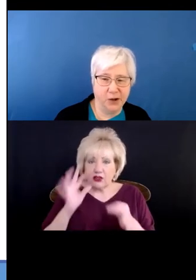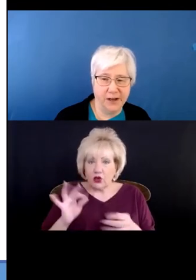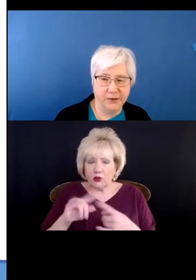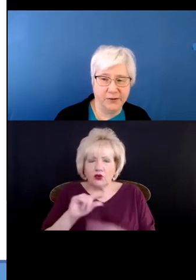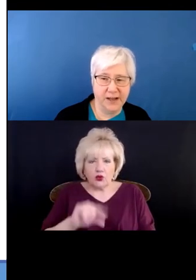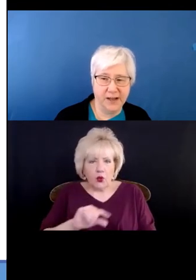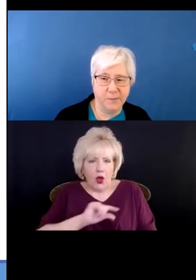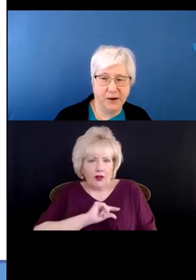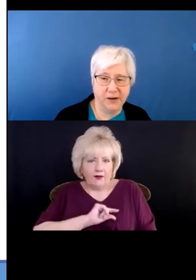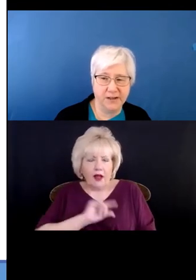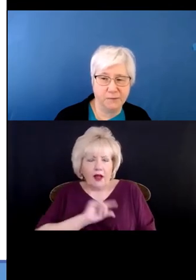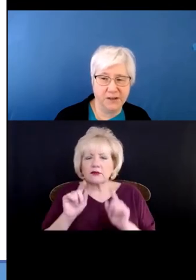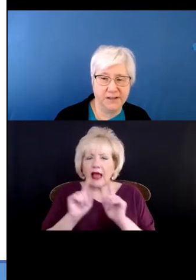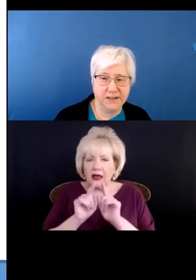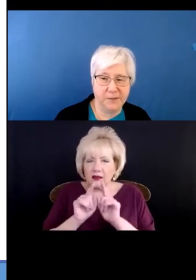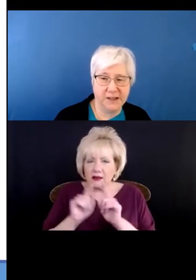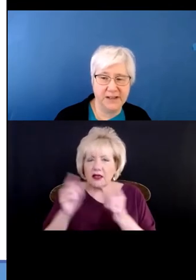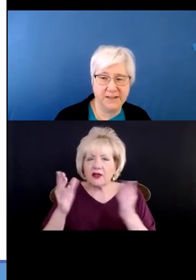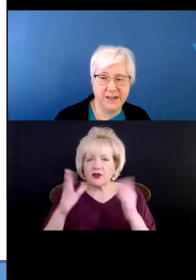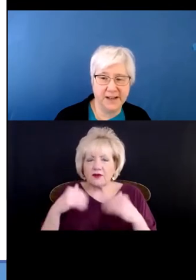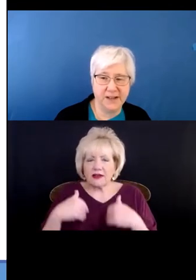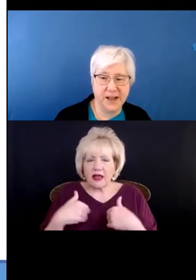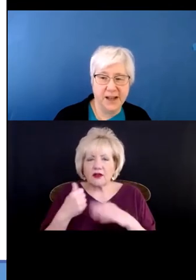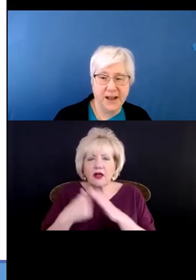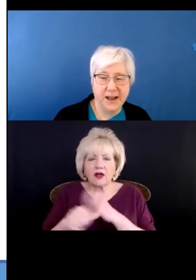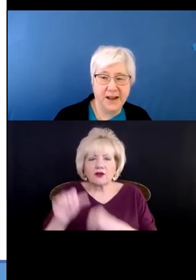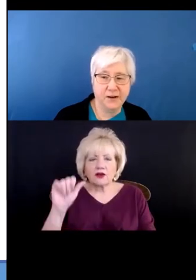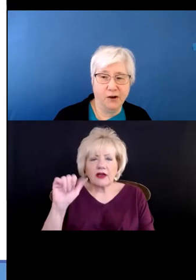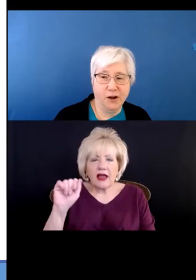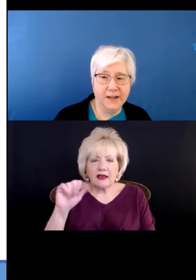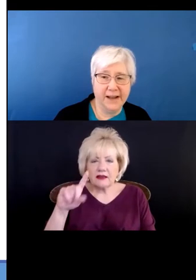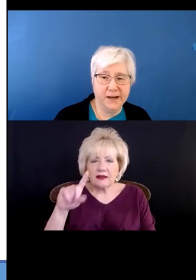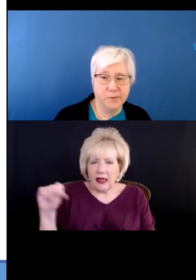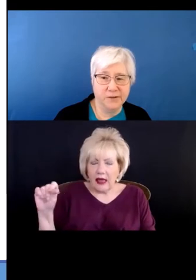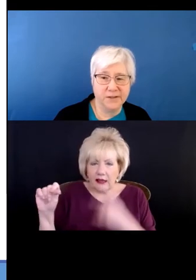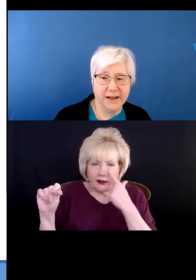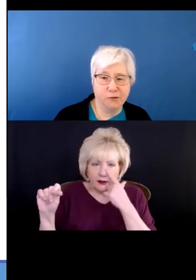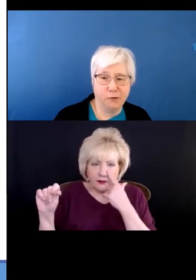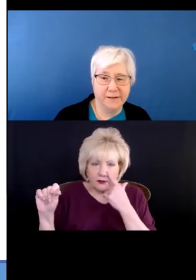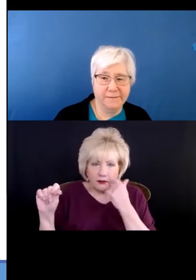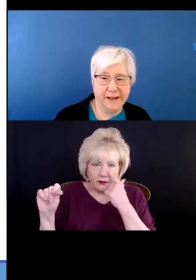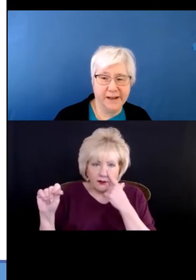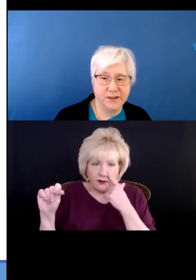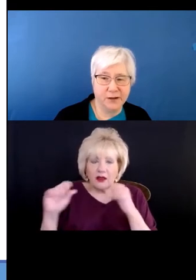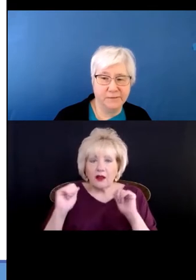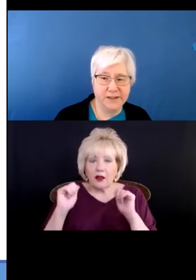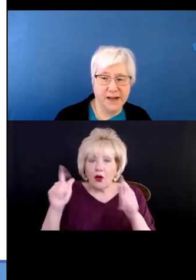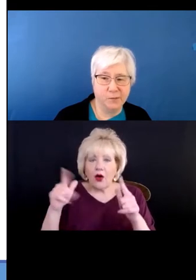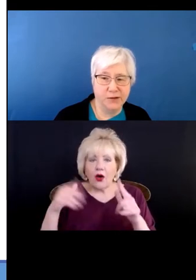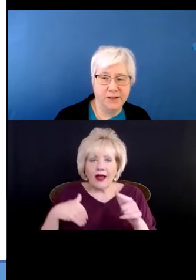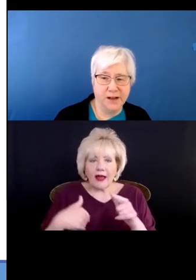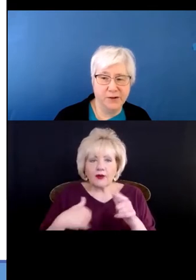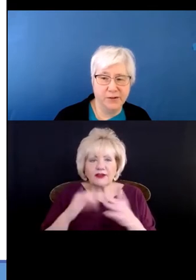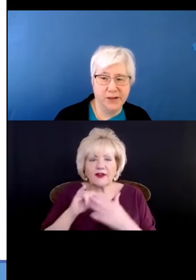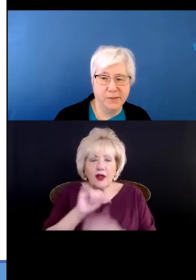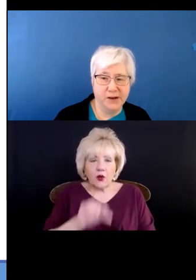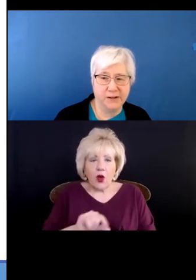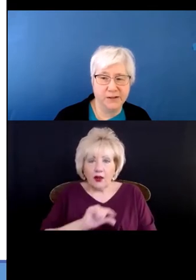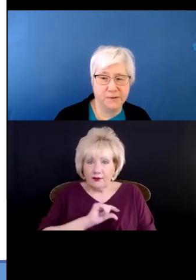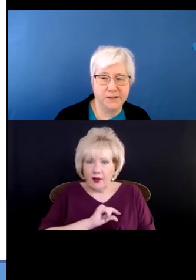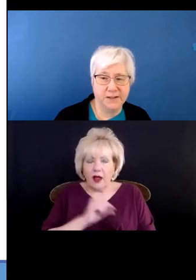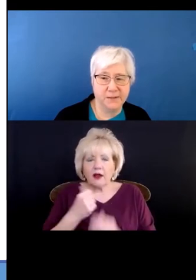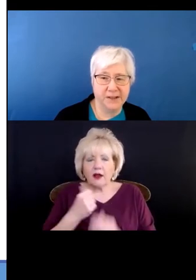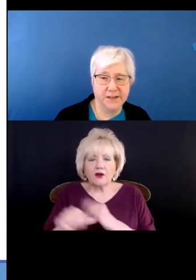animal under the Americans with Disabilities Act, and all animals that qualify as service animals under the